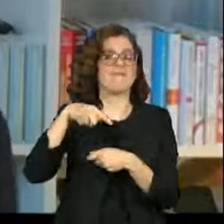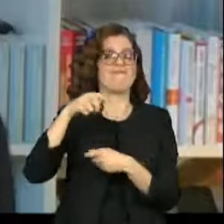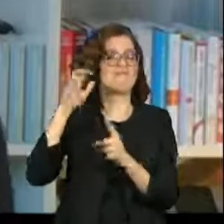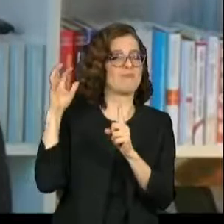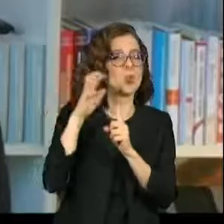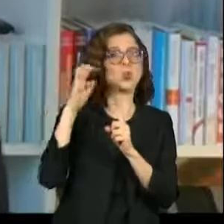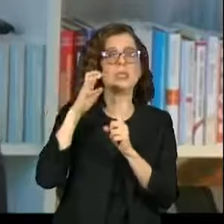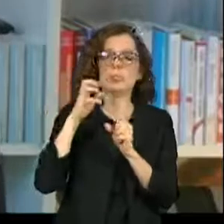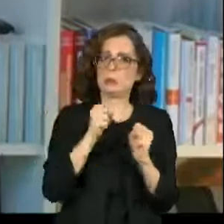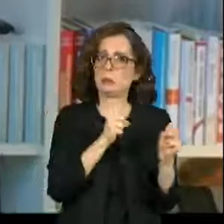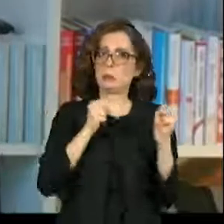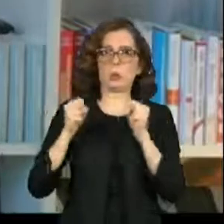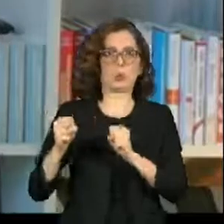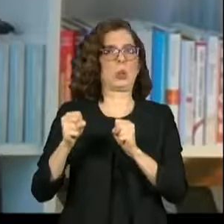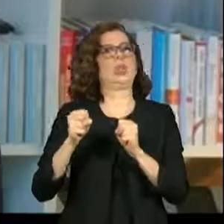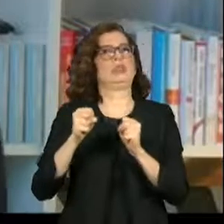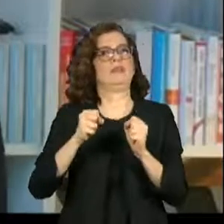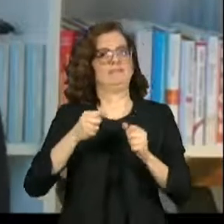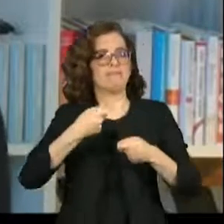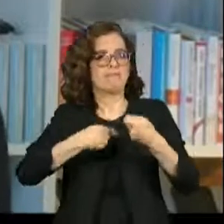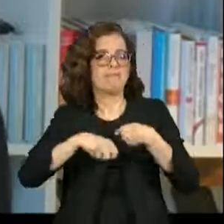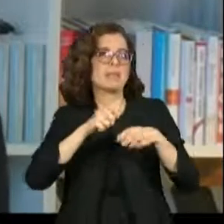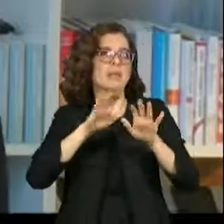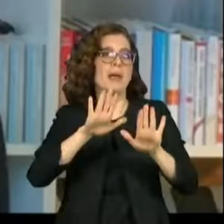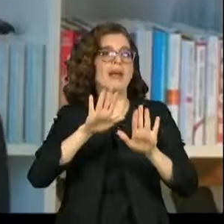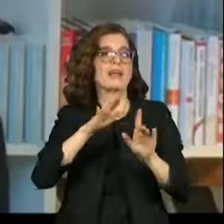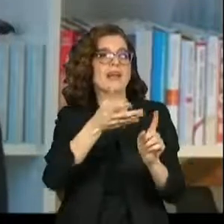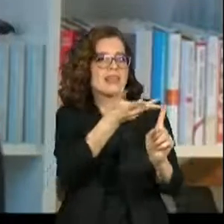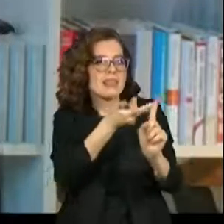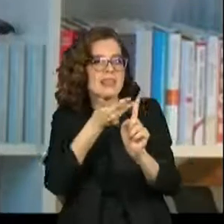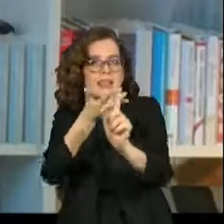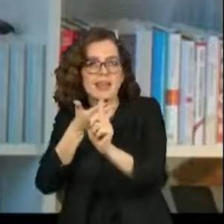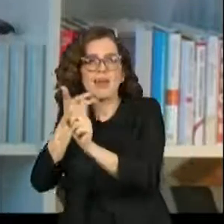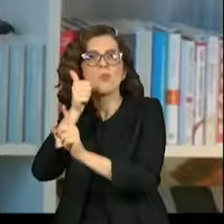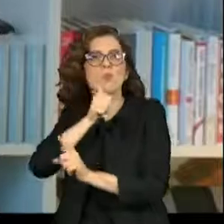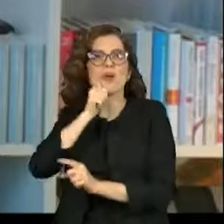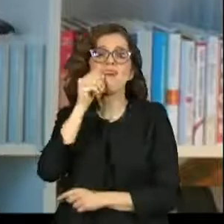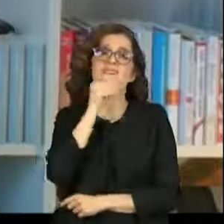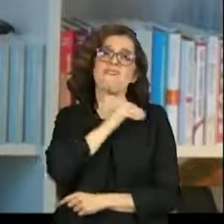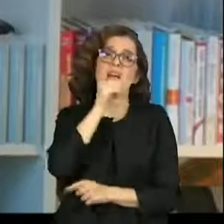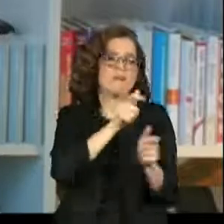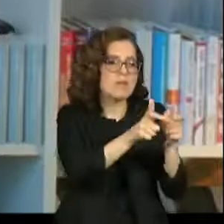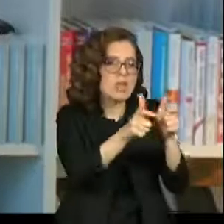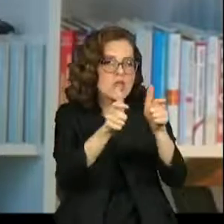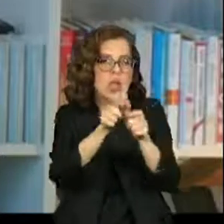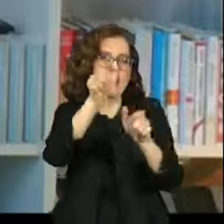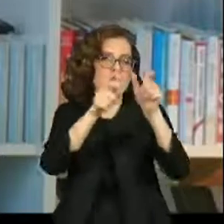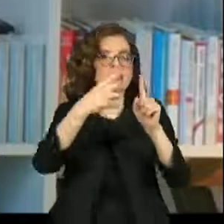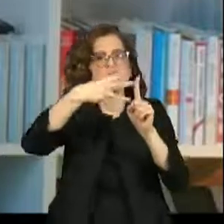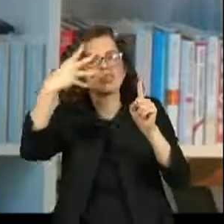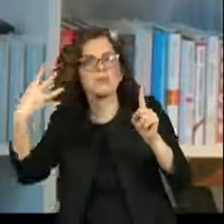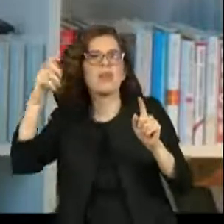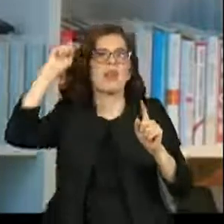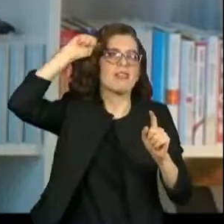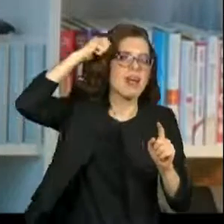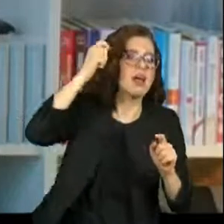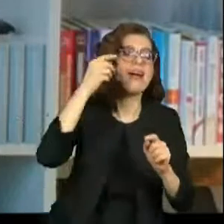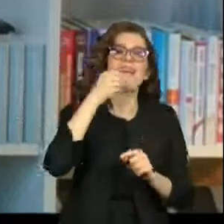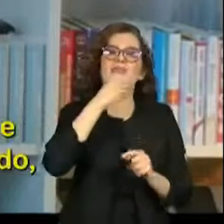and it has a very poor track record in terms of attracting women and minorities.